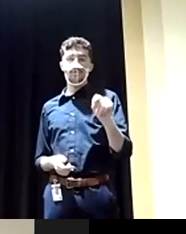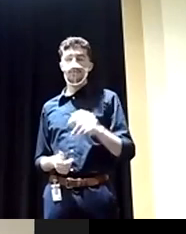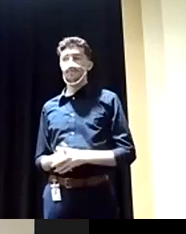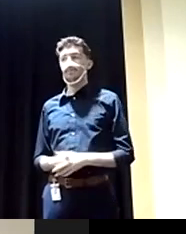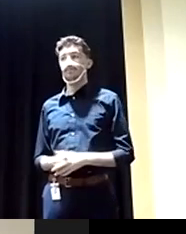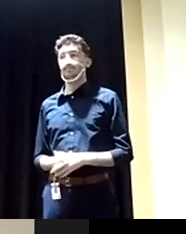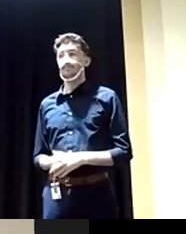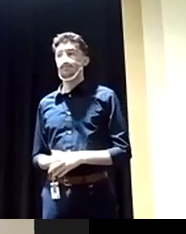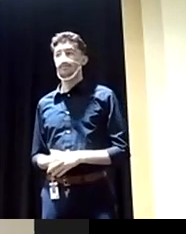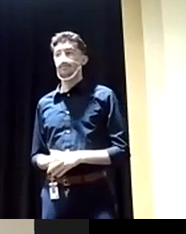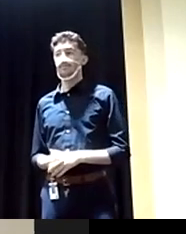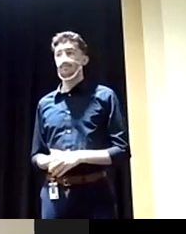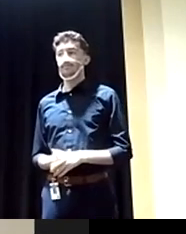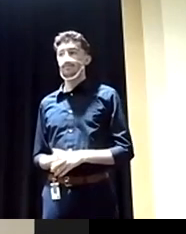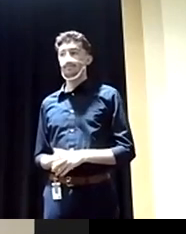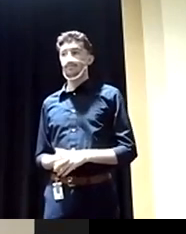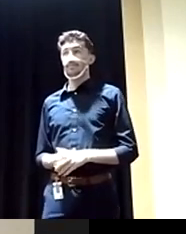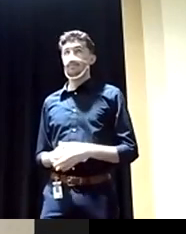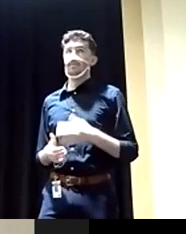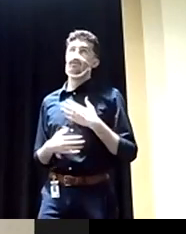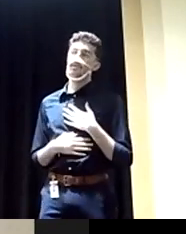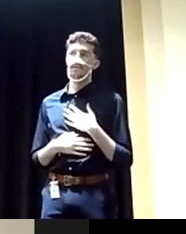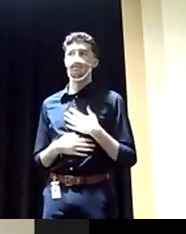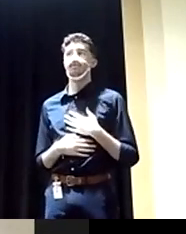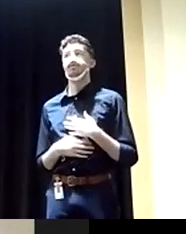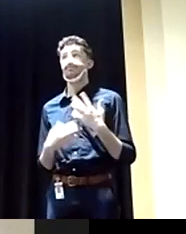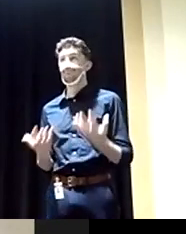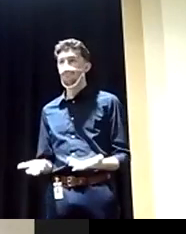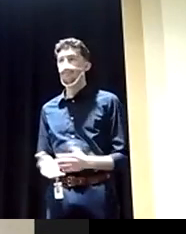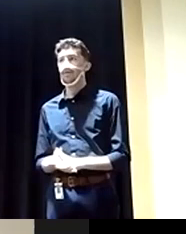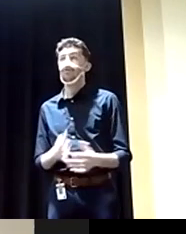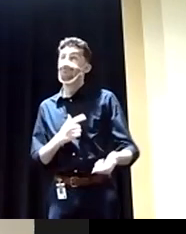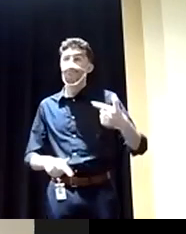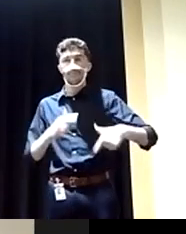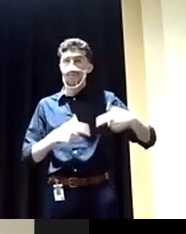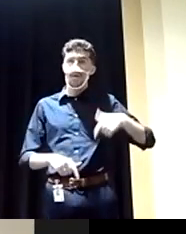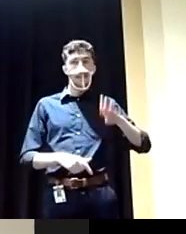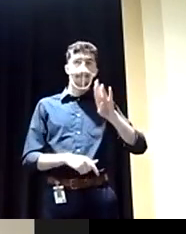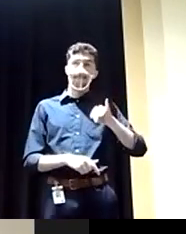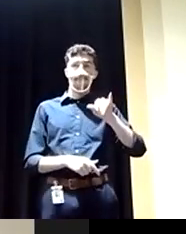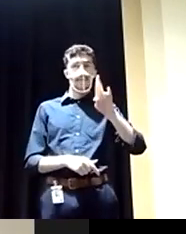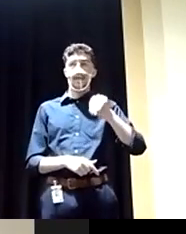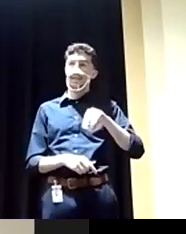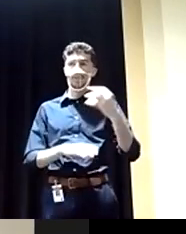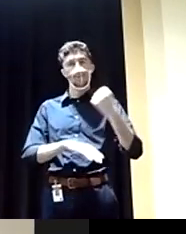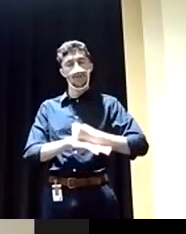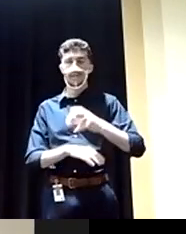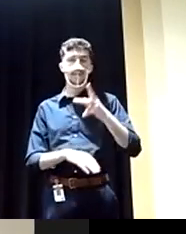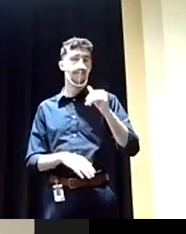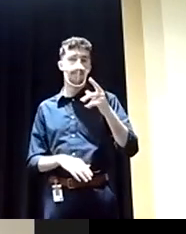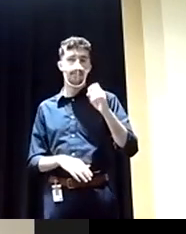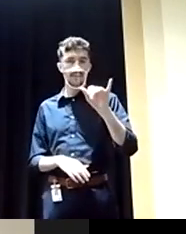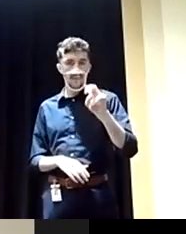Oh, well, you know, let's go back to Biden shutting down their pipeline or giving them their pipeline and